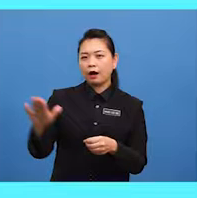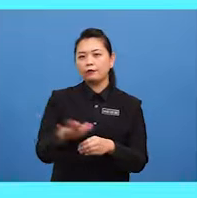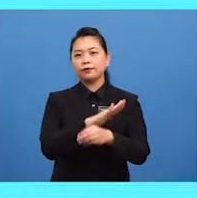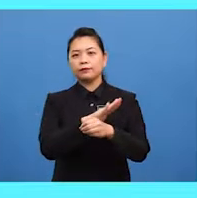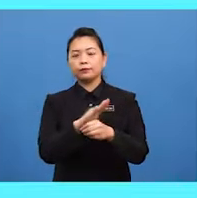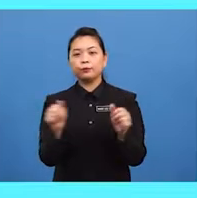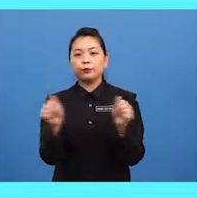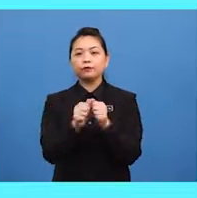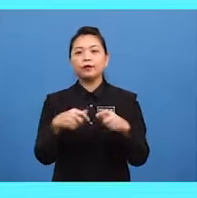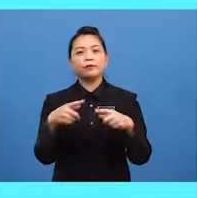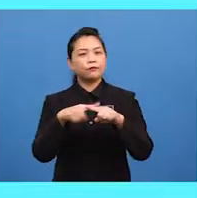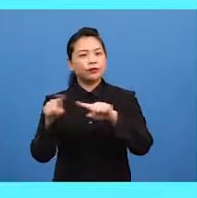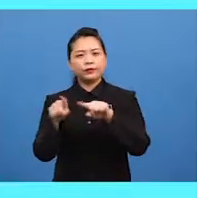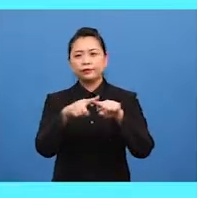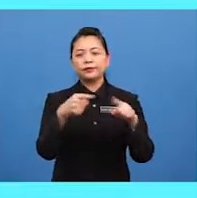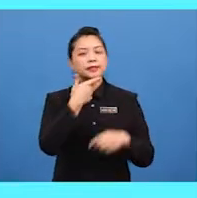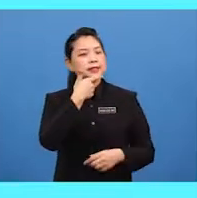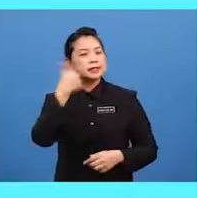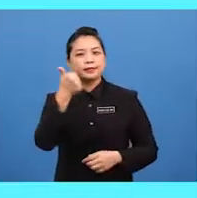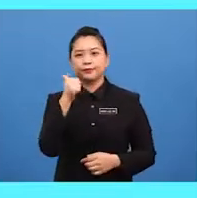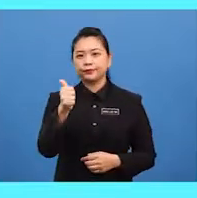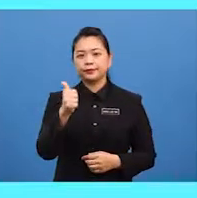variety of delicious food